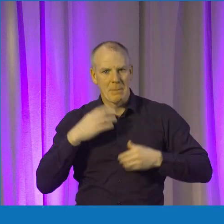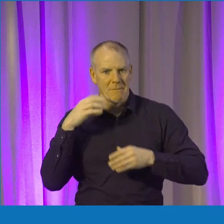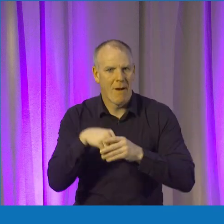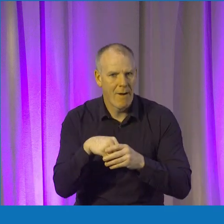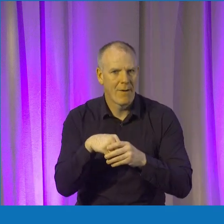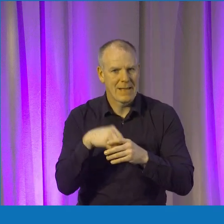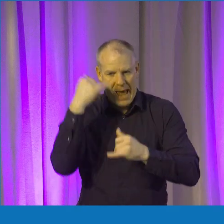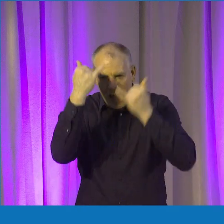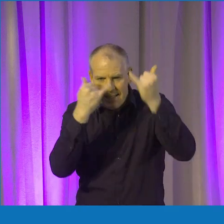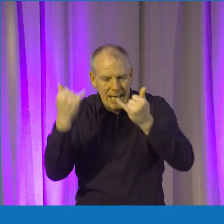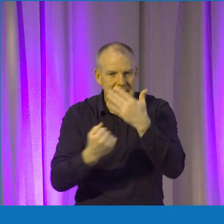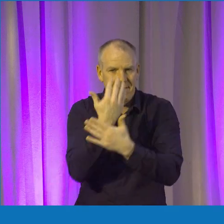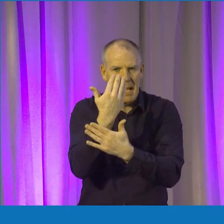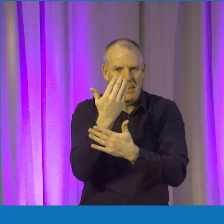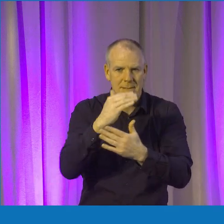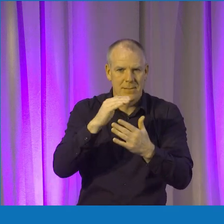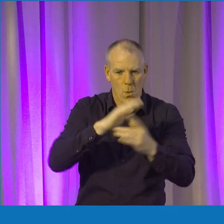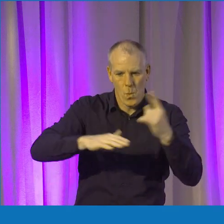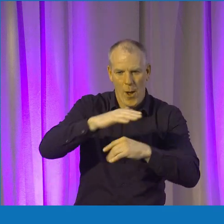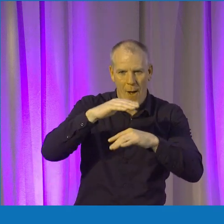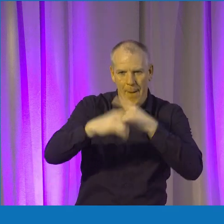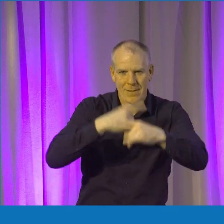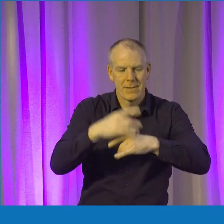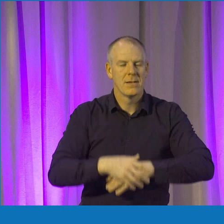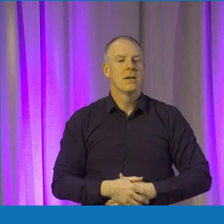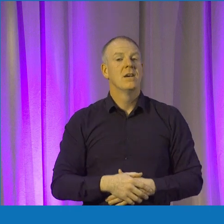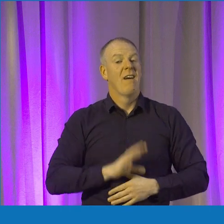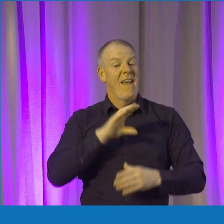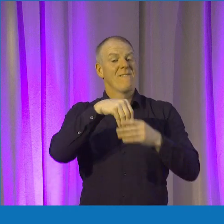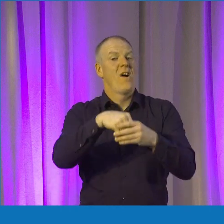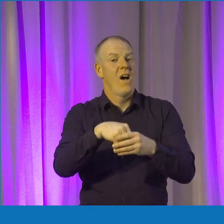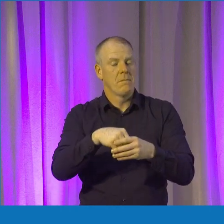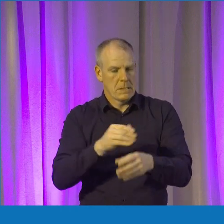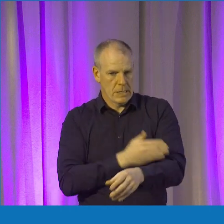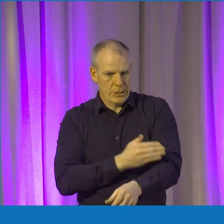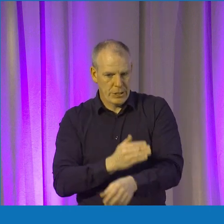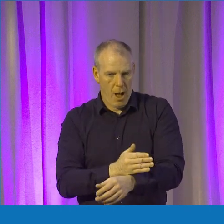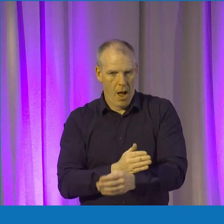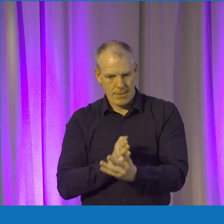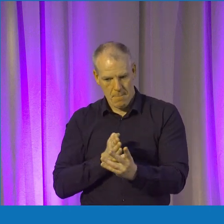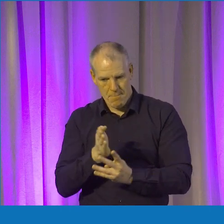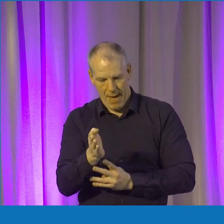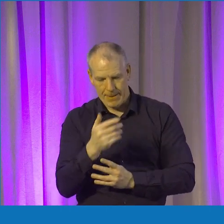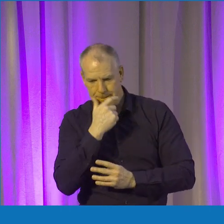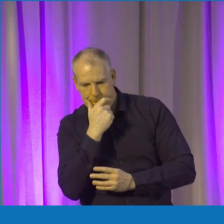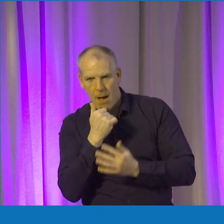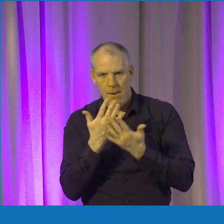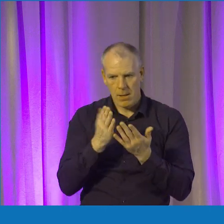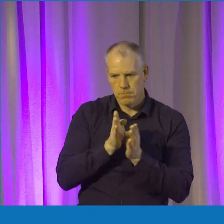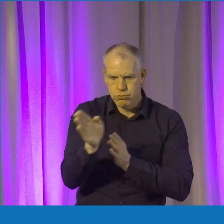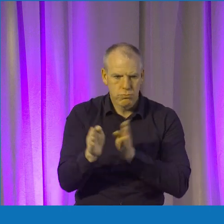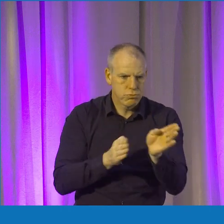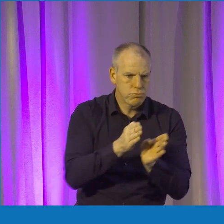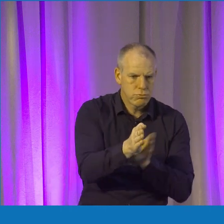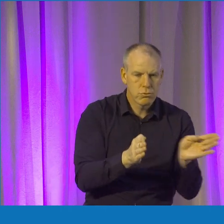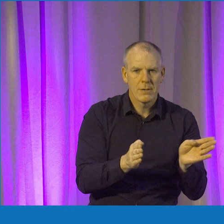those idea development spaces. Once you've gotten involved though, and once you're starting down that path, there are a lot of things you might get involved in. And